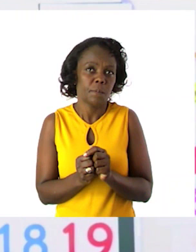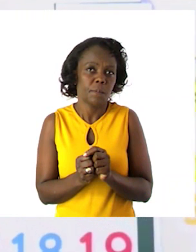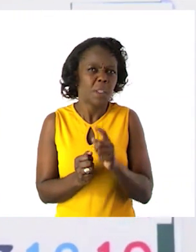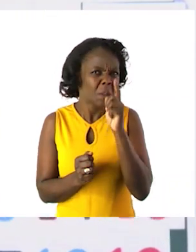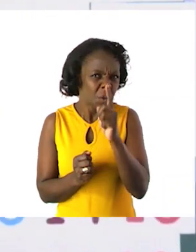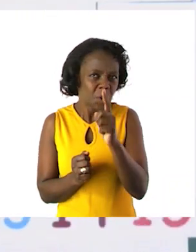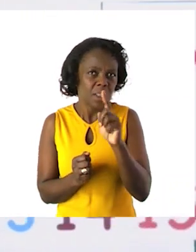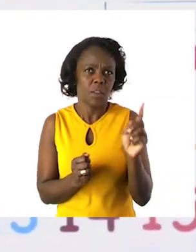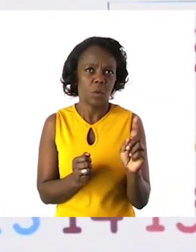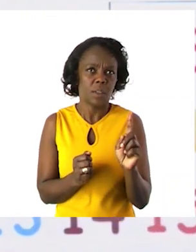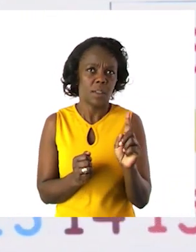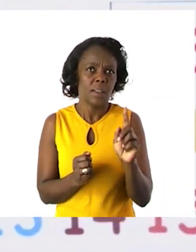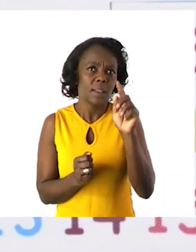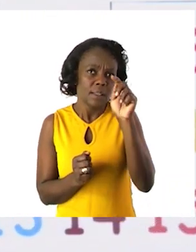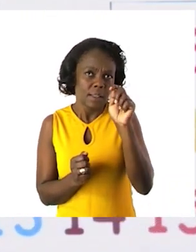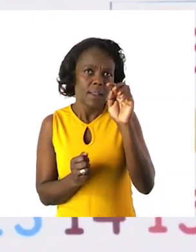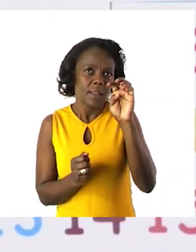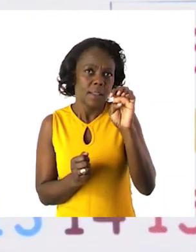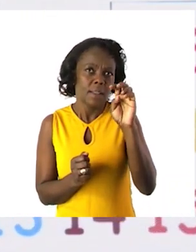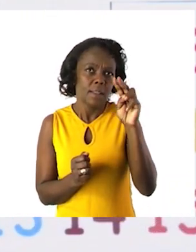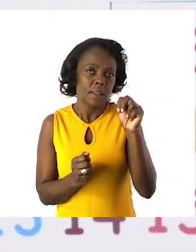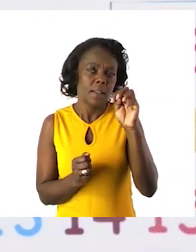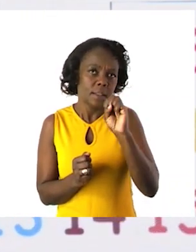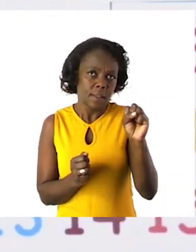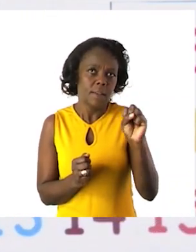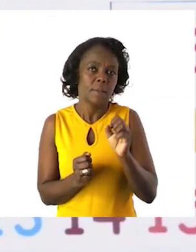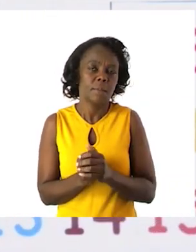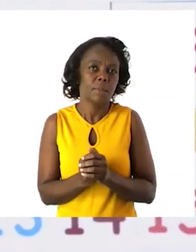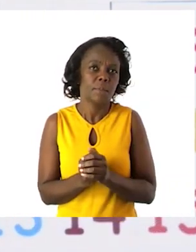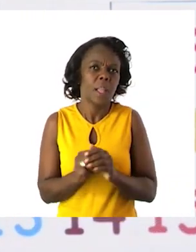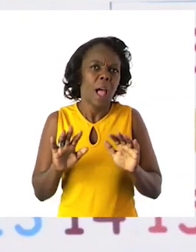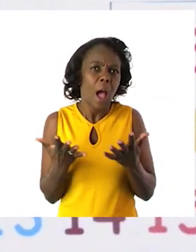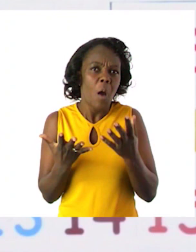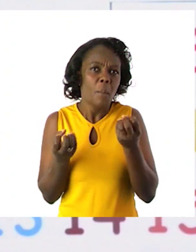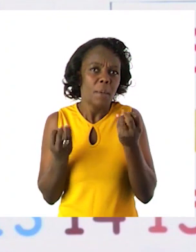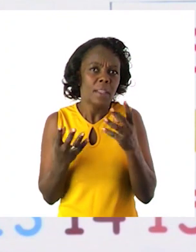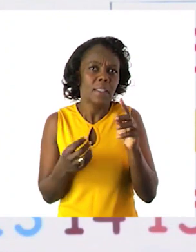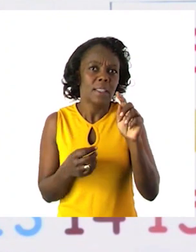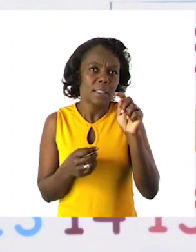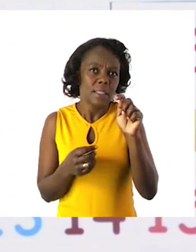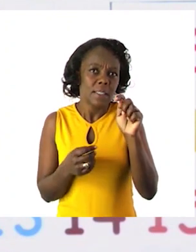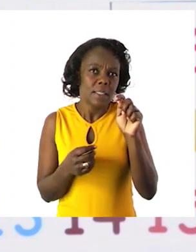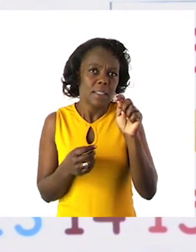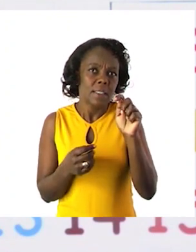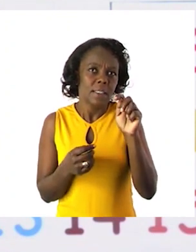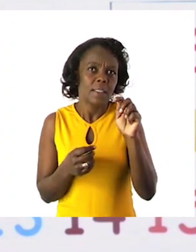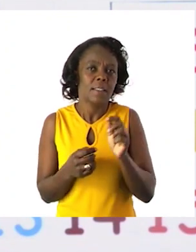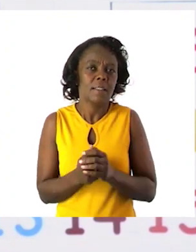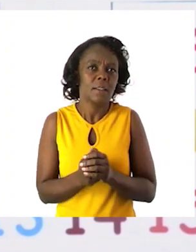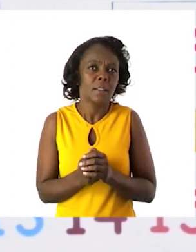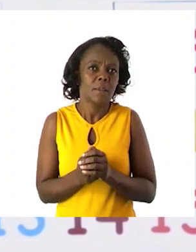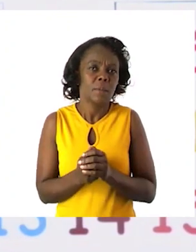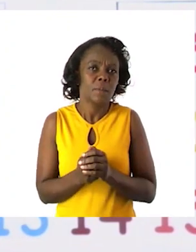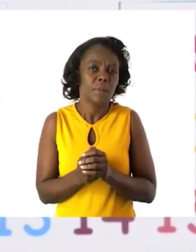a 1 is a 10. So how many 10s do we have? How many units do we have? So